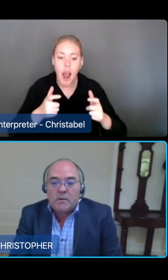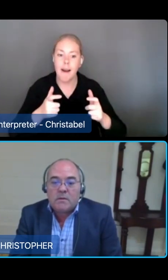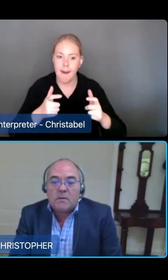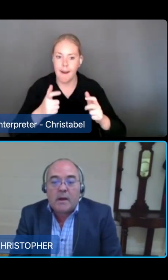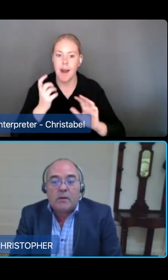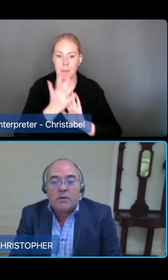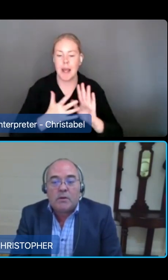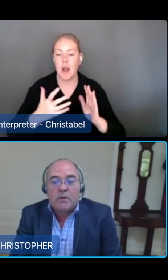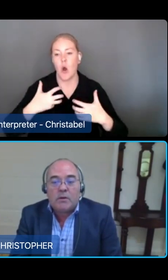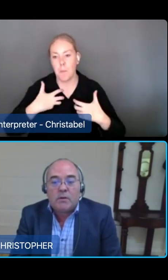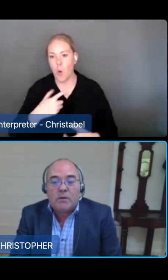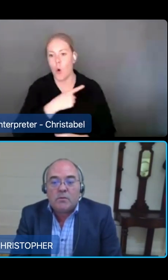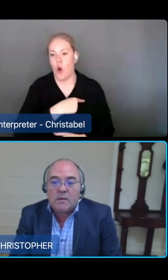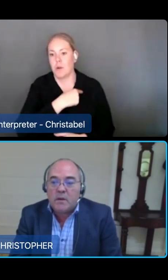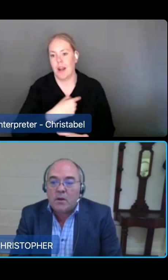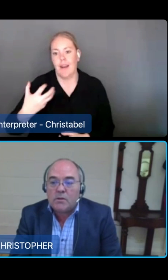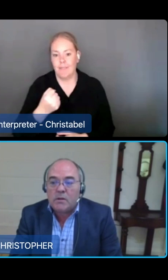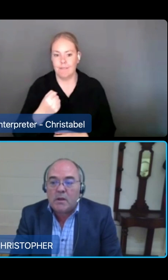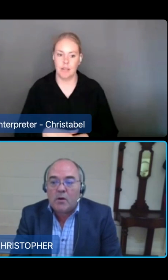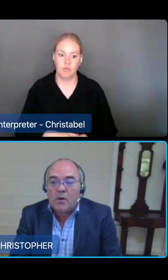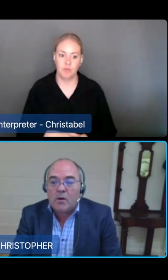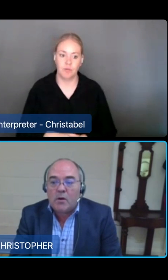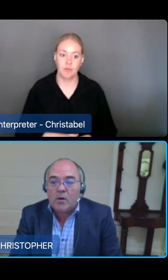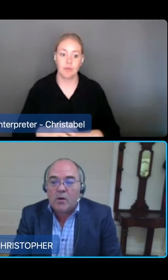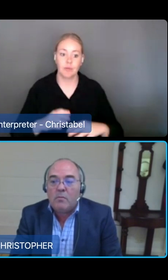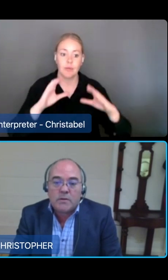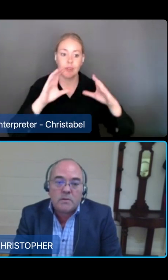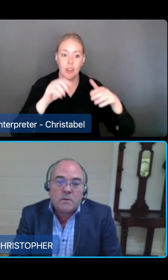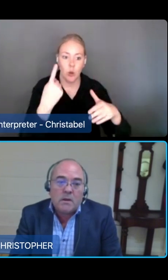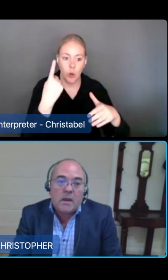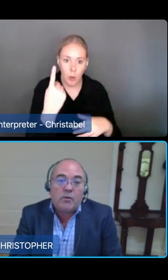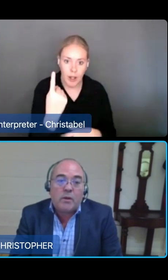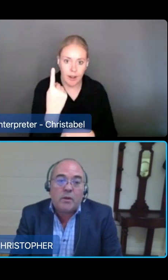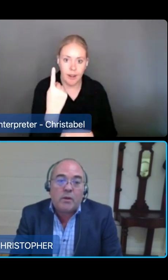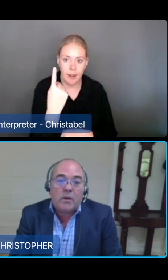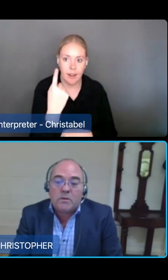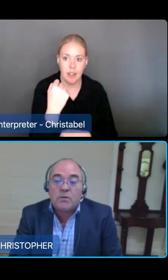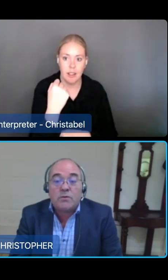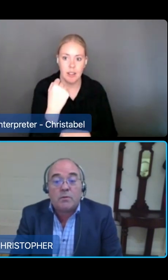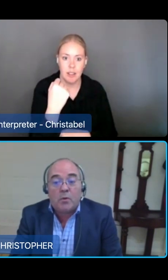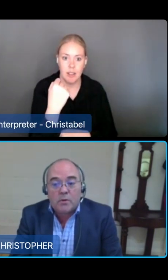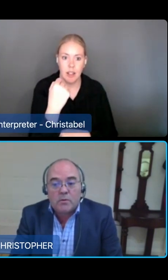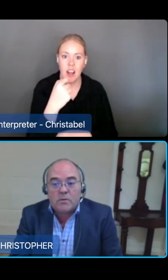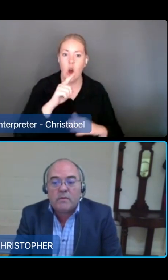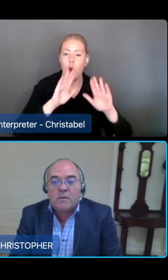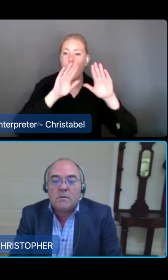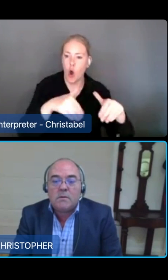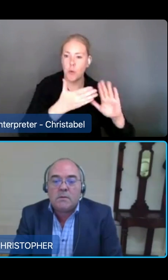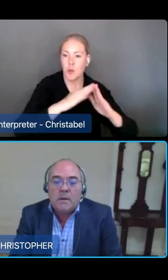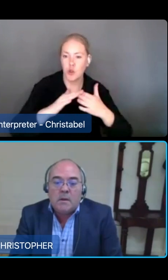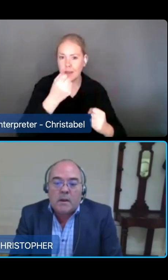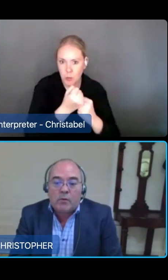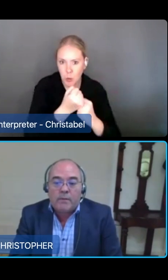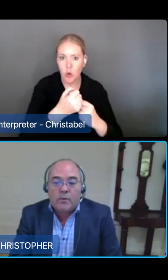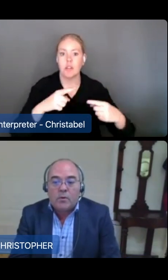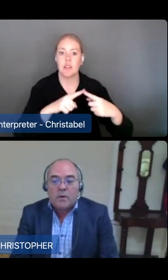services. Category two, assistive technology and home modifications. Category three, social support services.